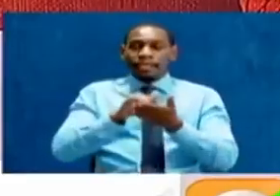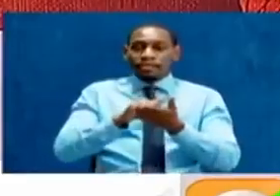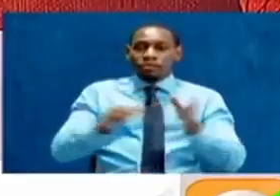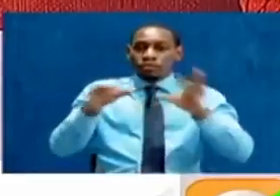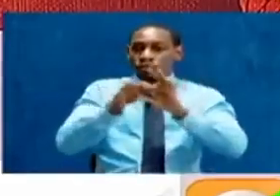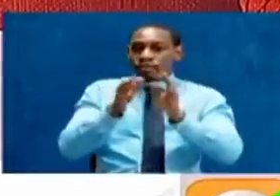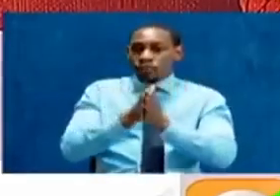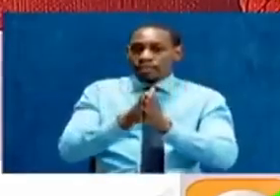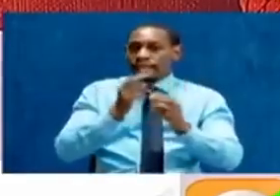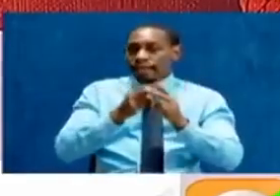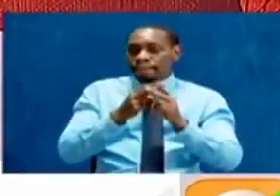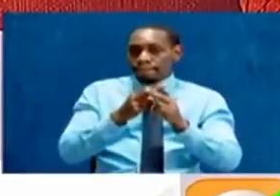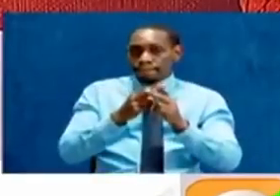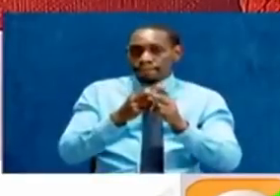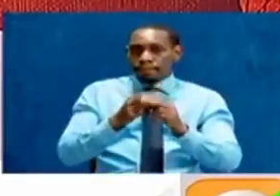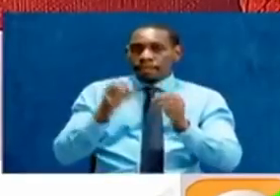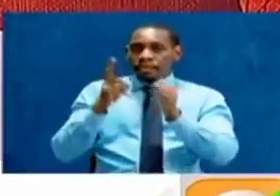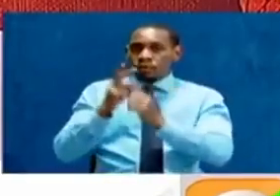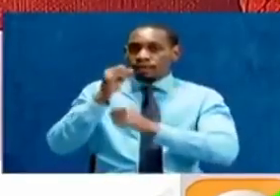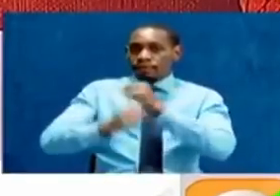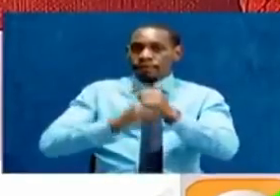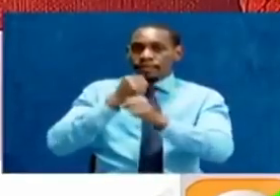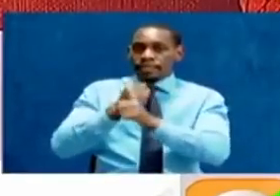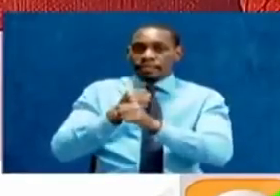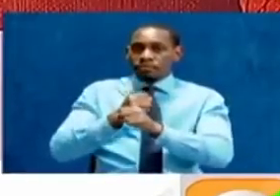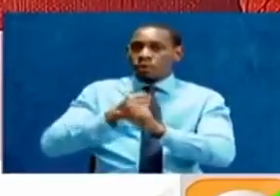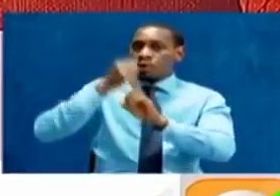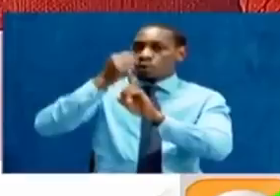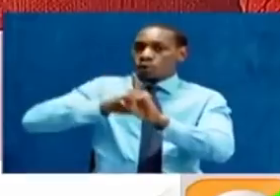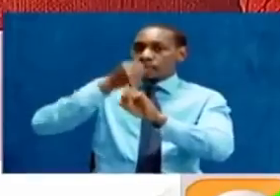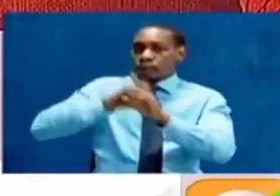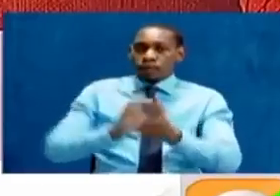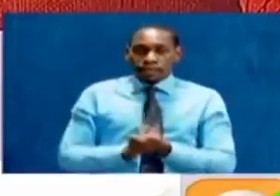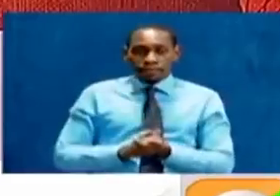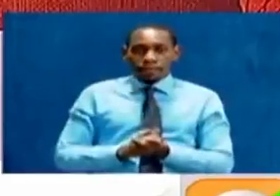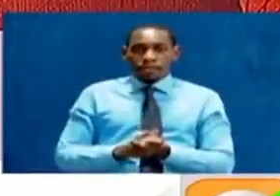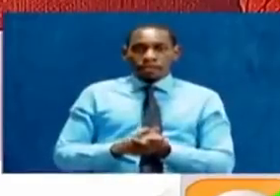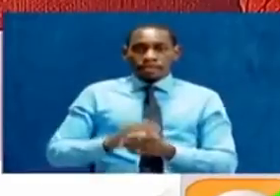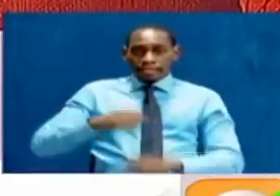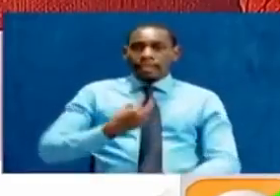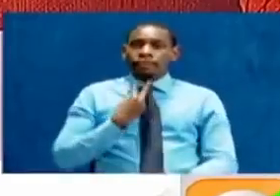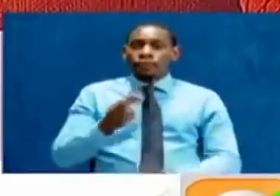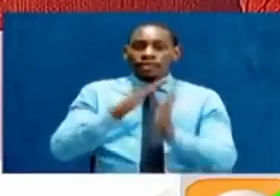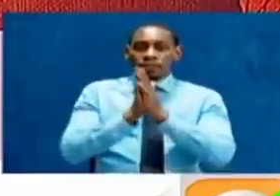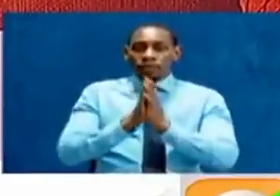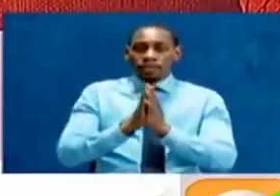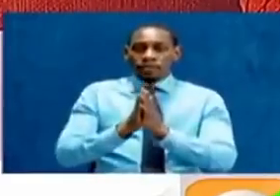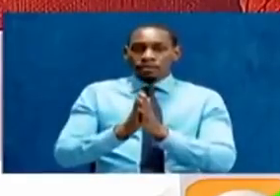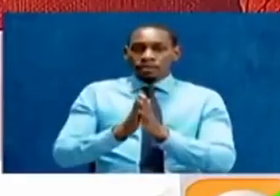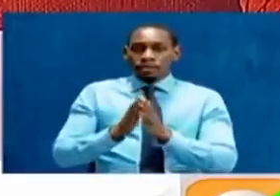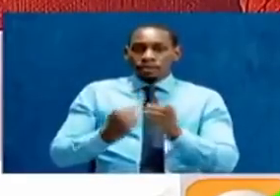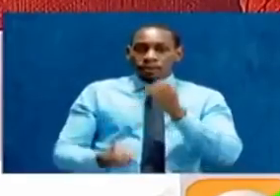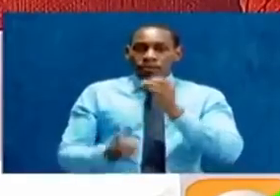she likens to refer as 12 years a warrior. Now, even though I voiced this story, this beautiful piece